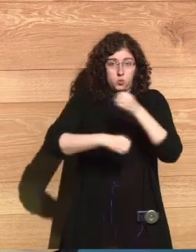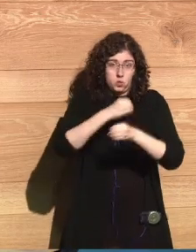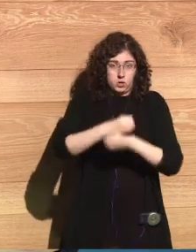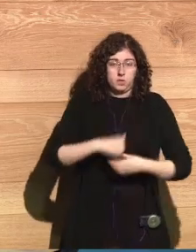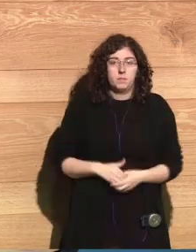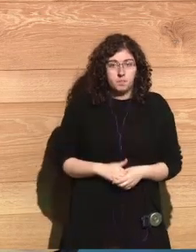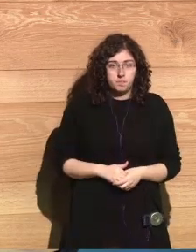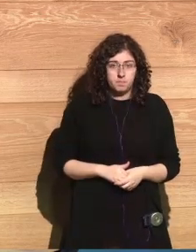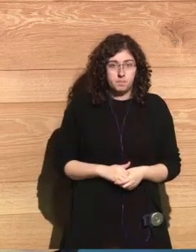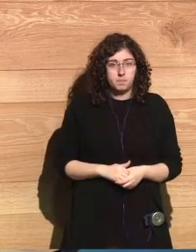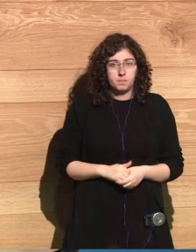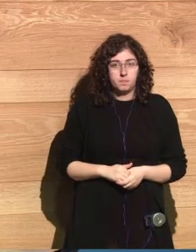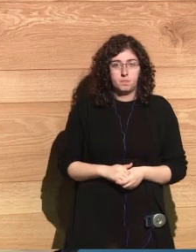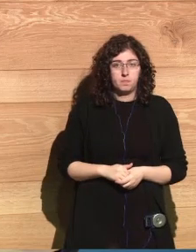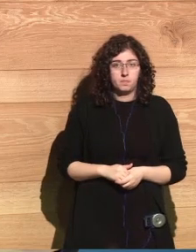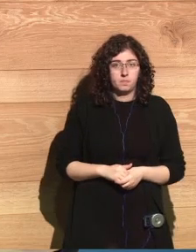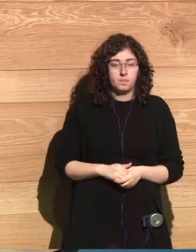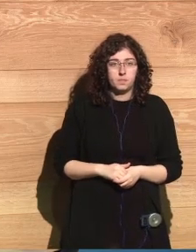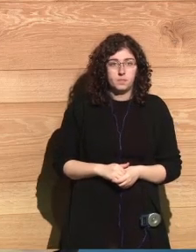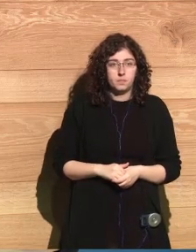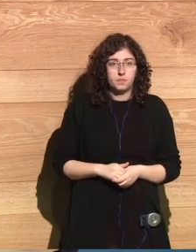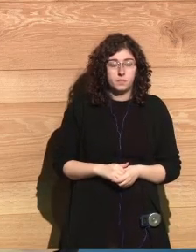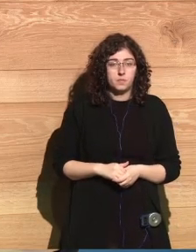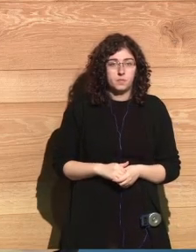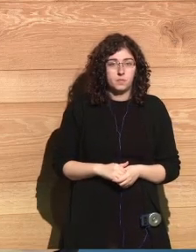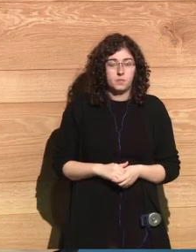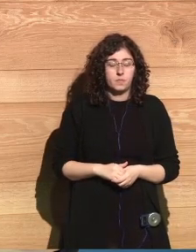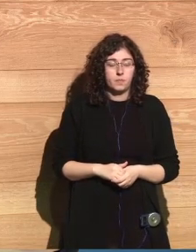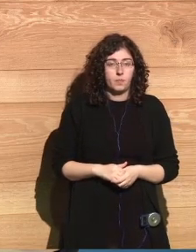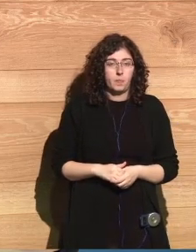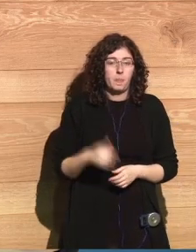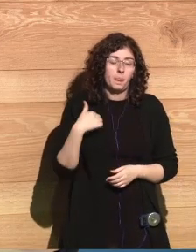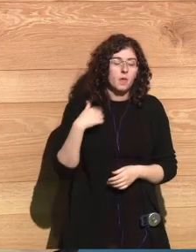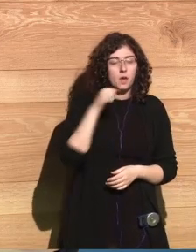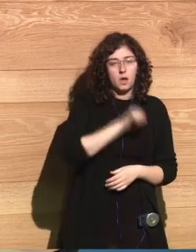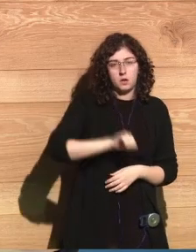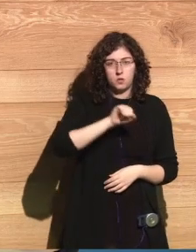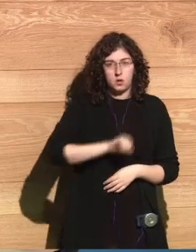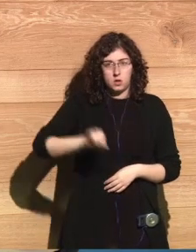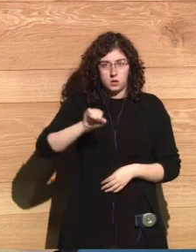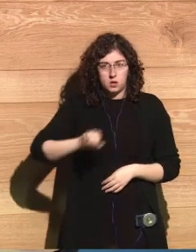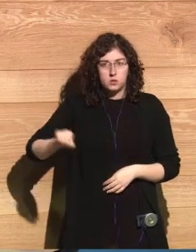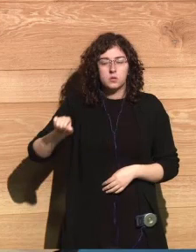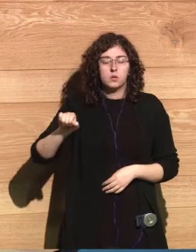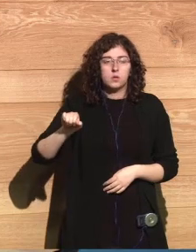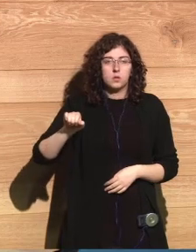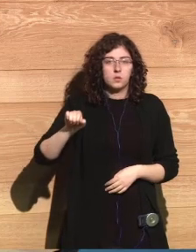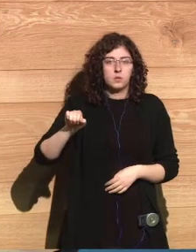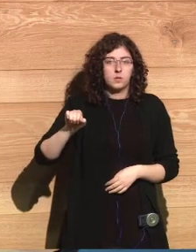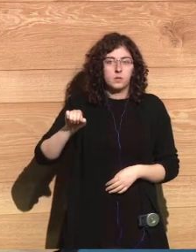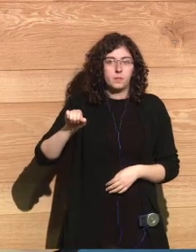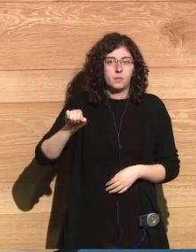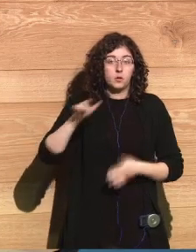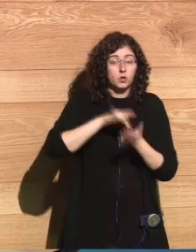have spent many years working for the purpose of nuclear